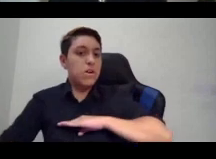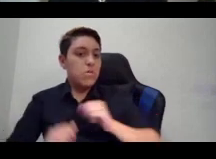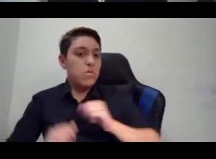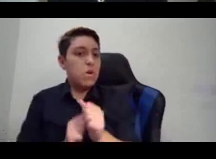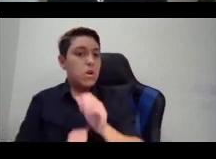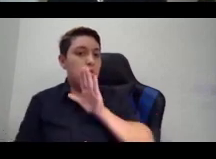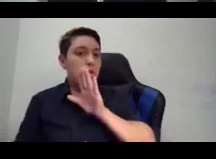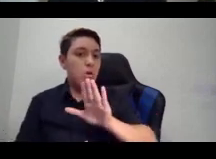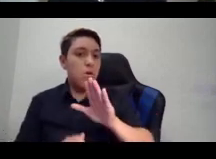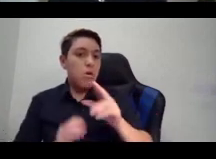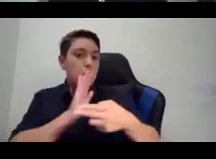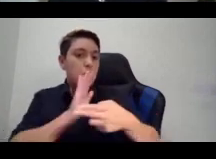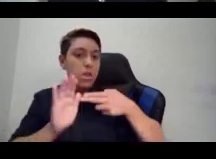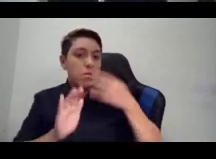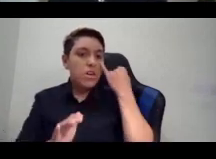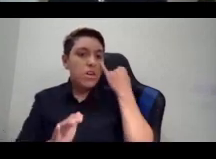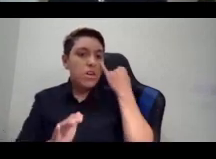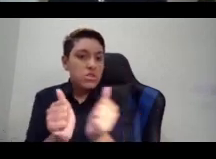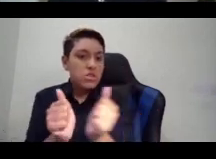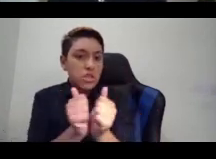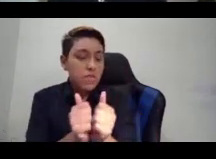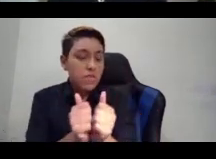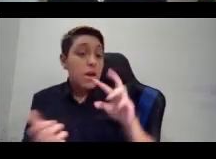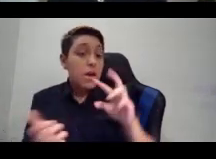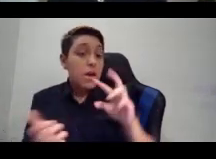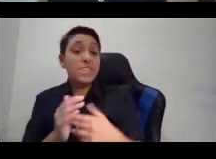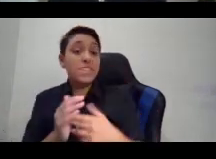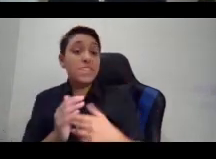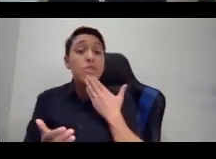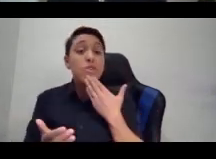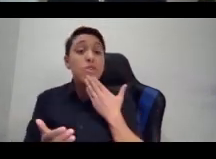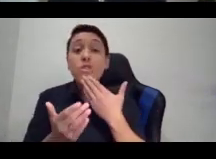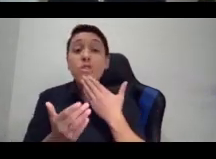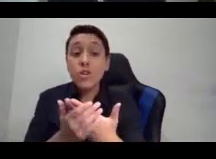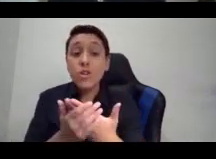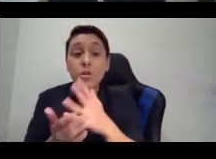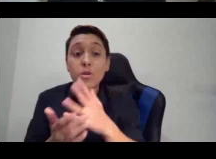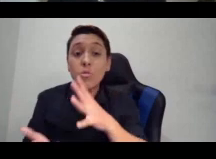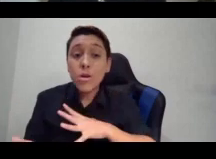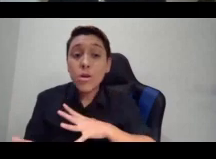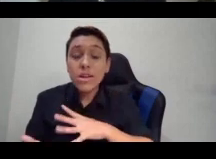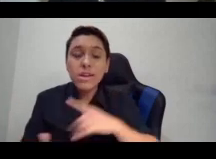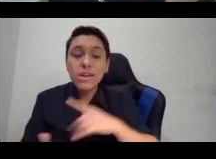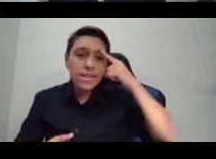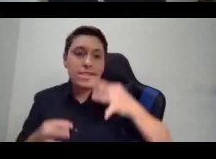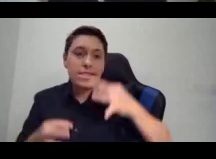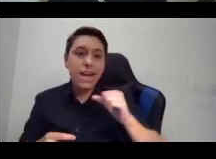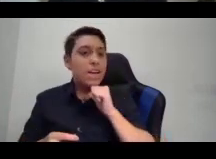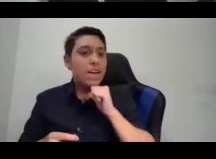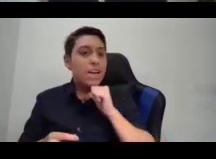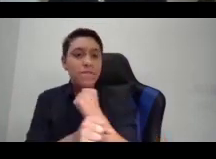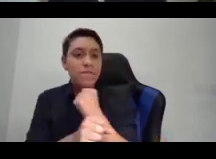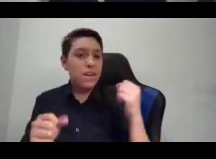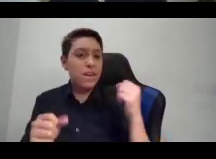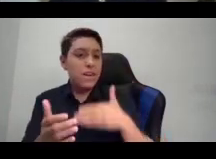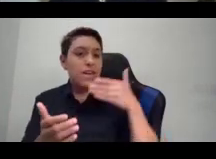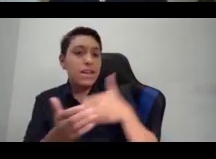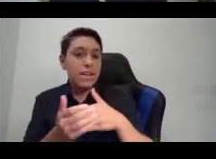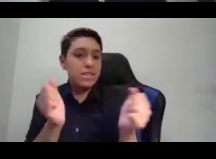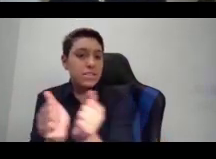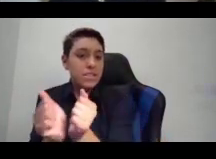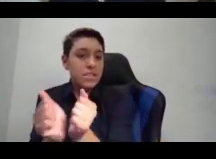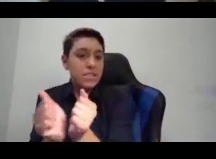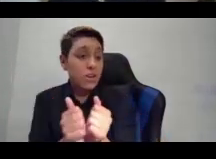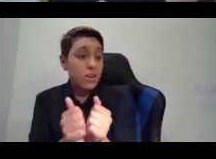person, that a good woman would choose not to fight against slavery, that a good woman would choose not to question